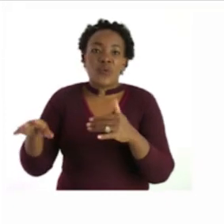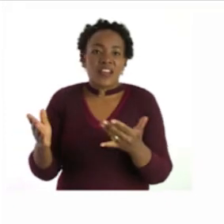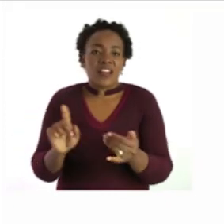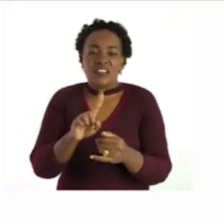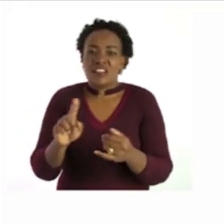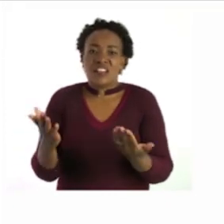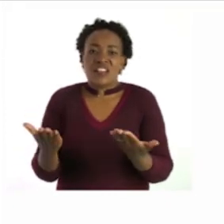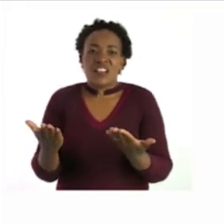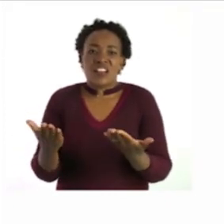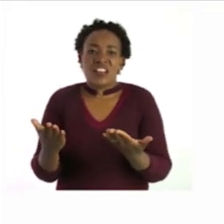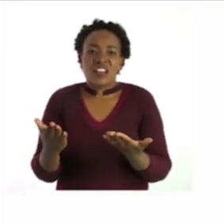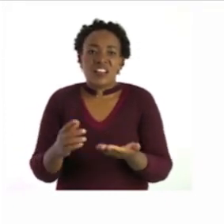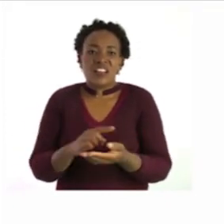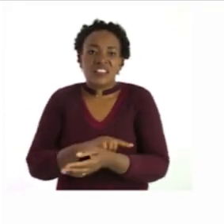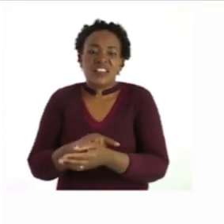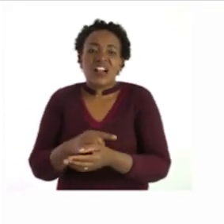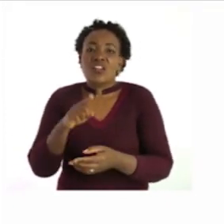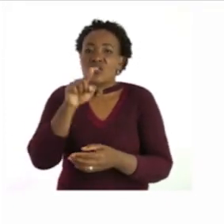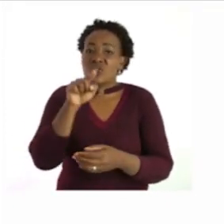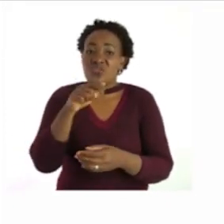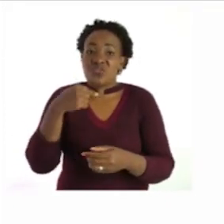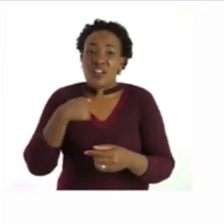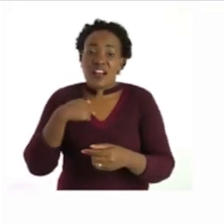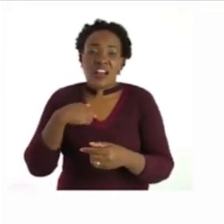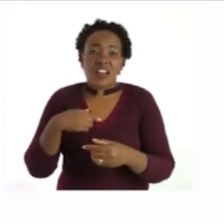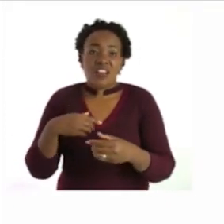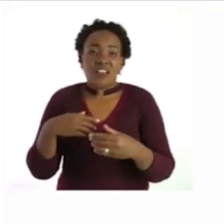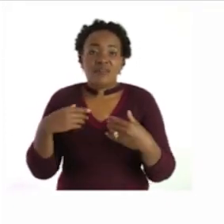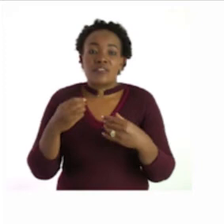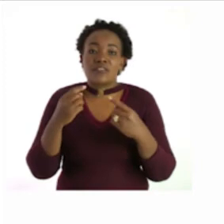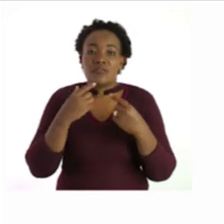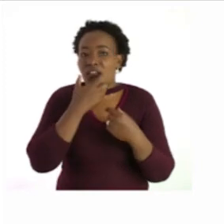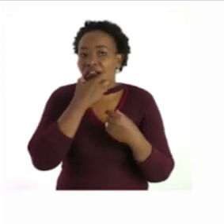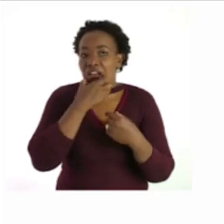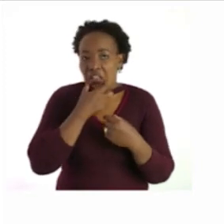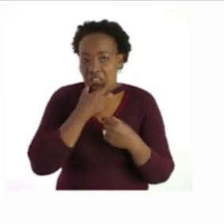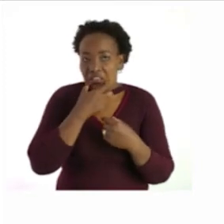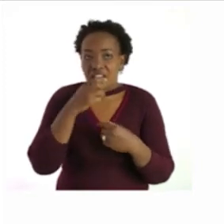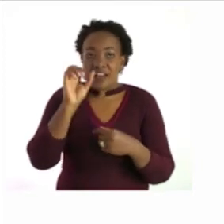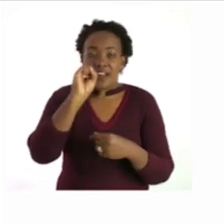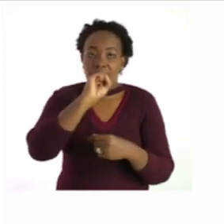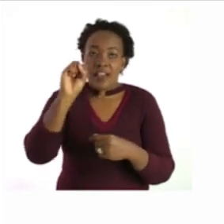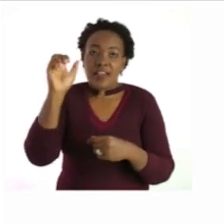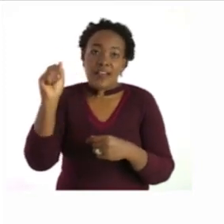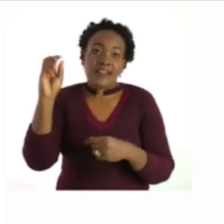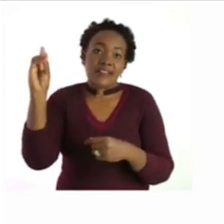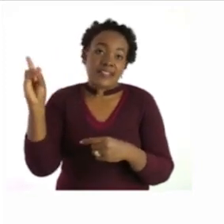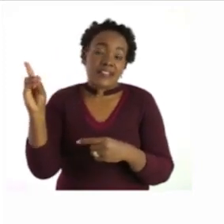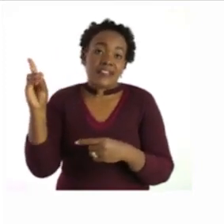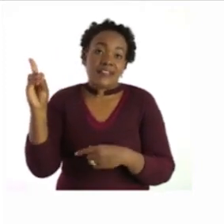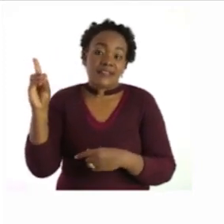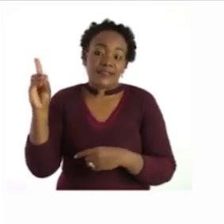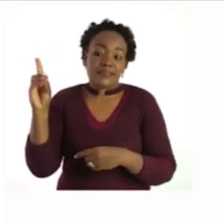i was sad you can be sad you can be happy i was sad when